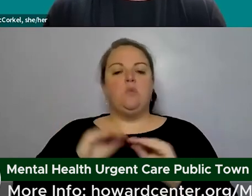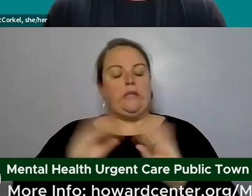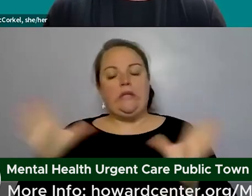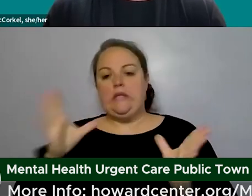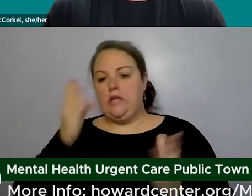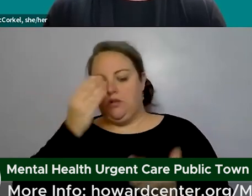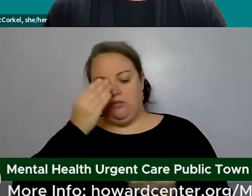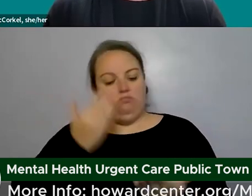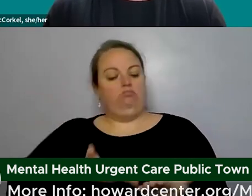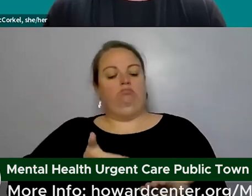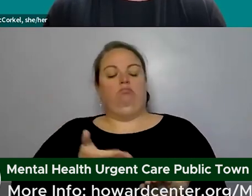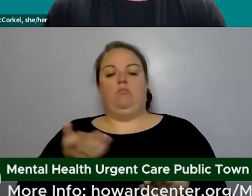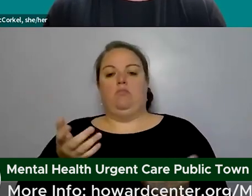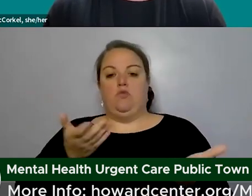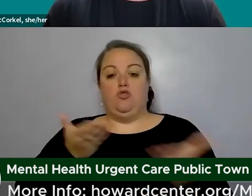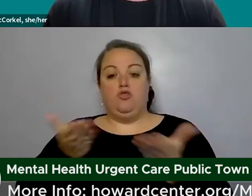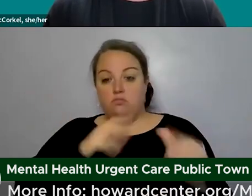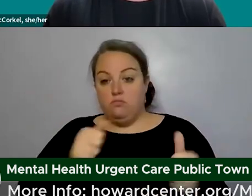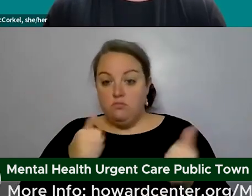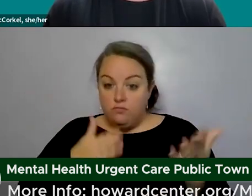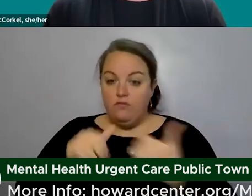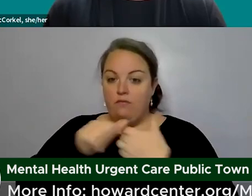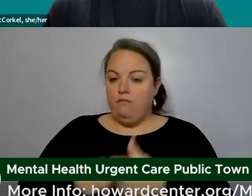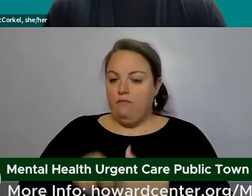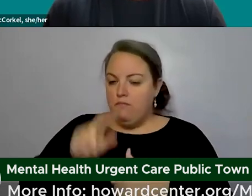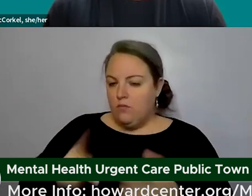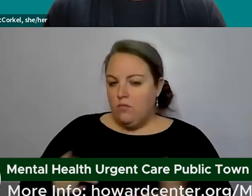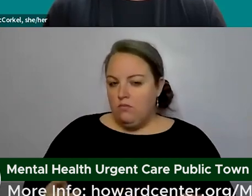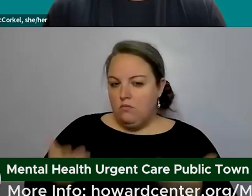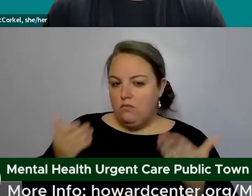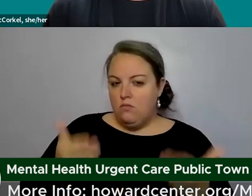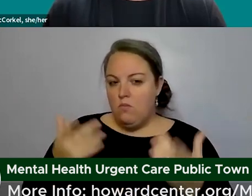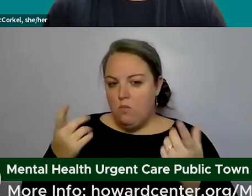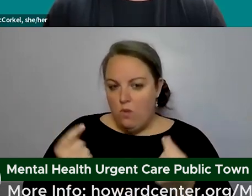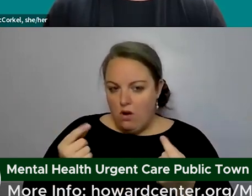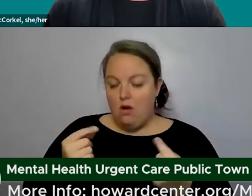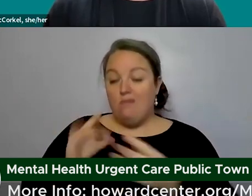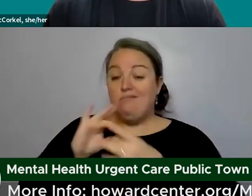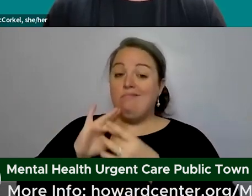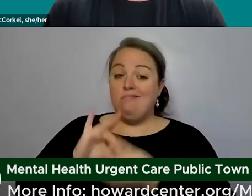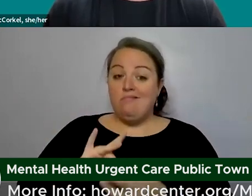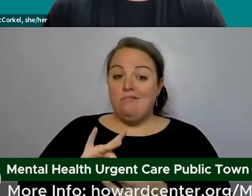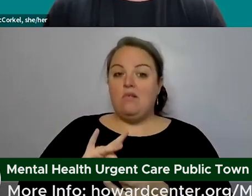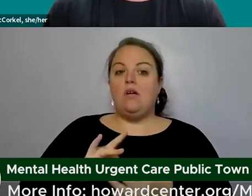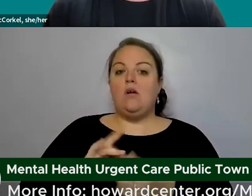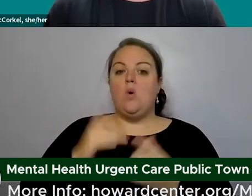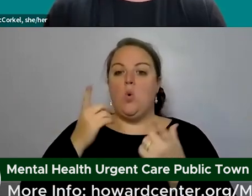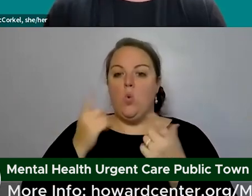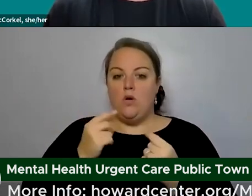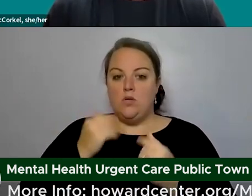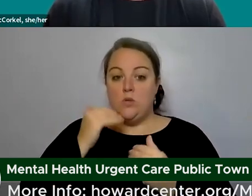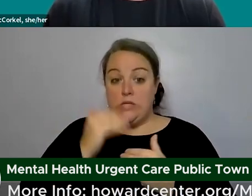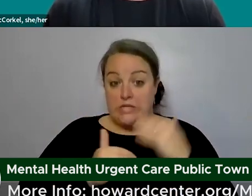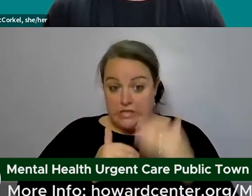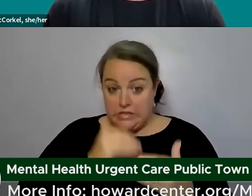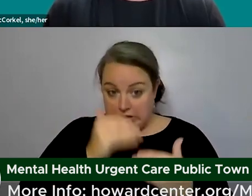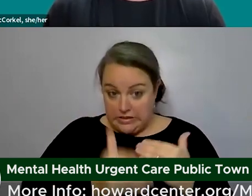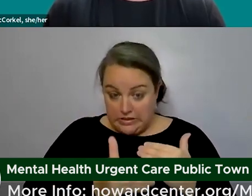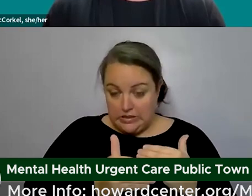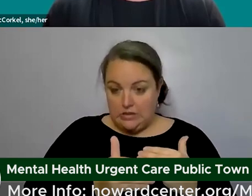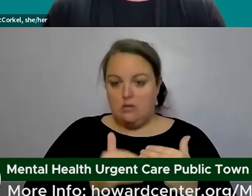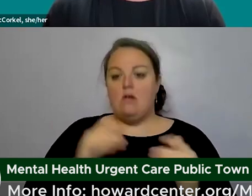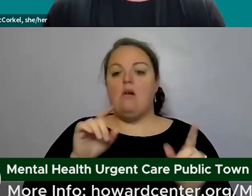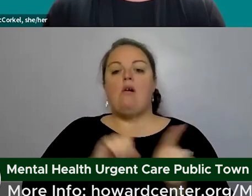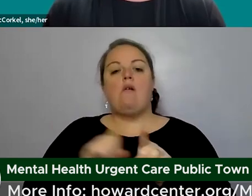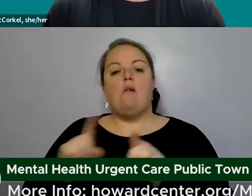and then what the follow-up recommendations are both in terms of specific next steps a guest should take and also